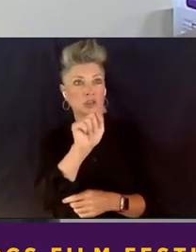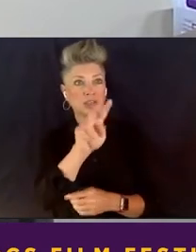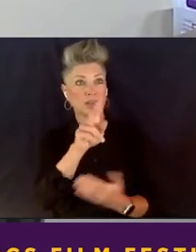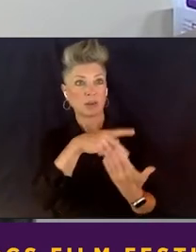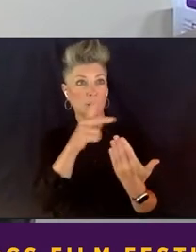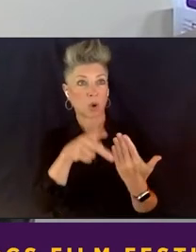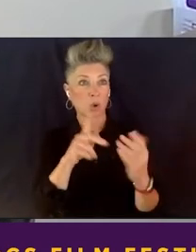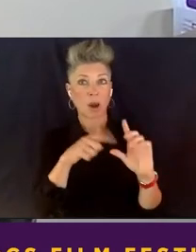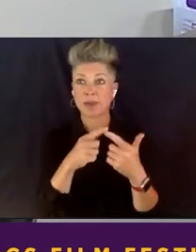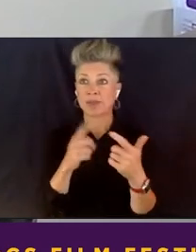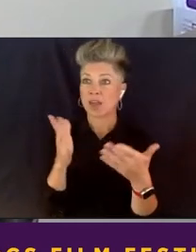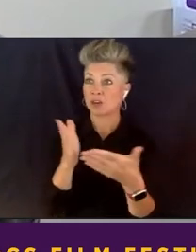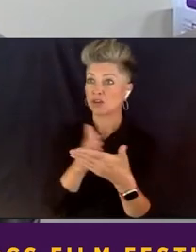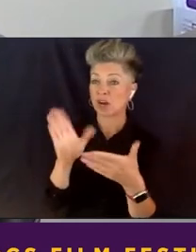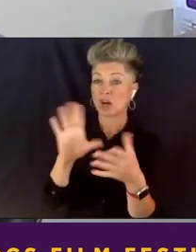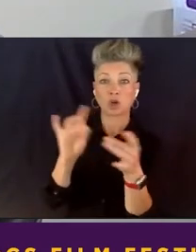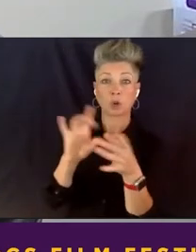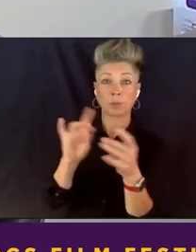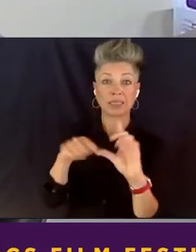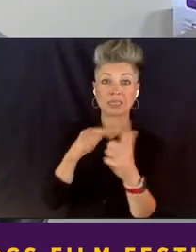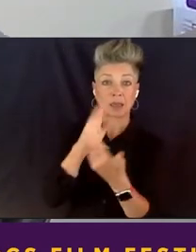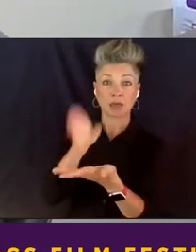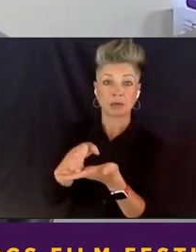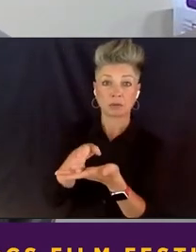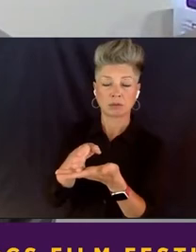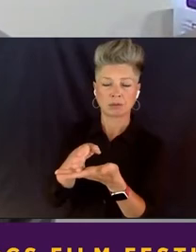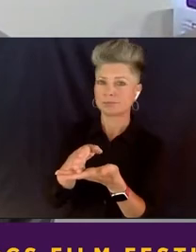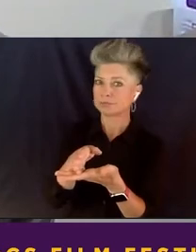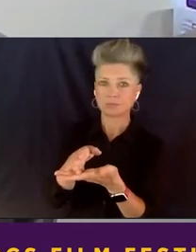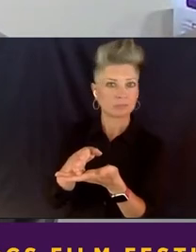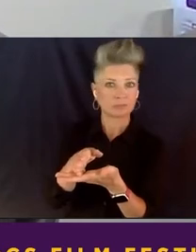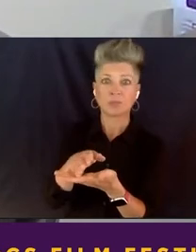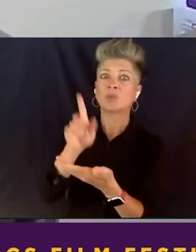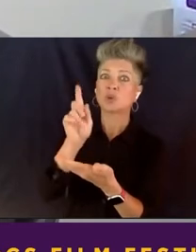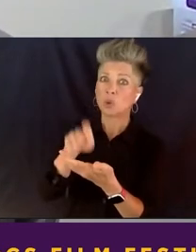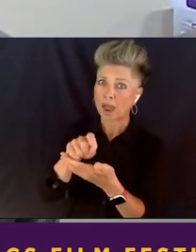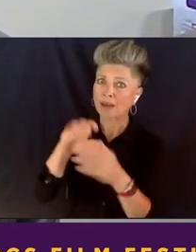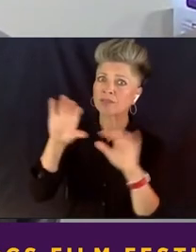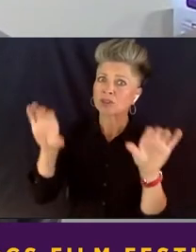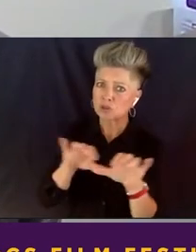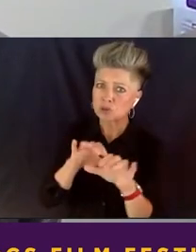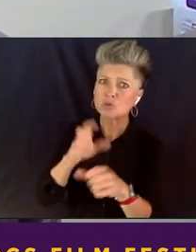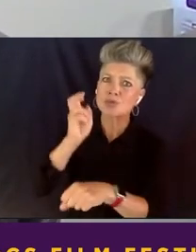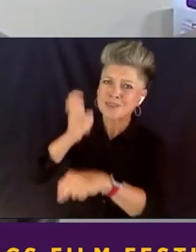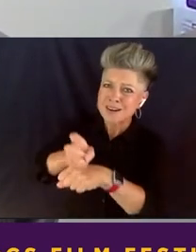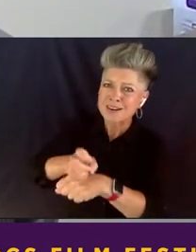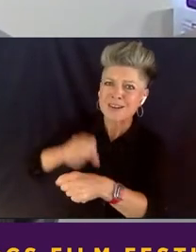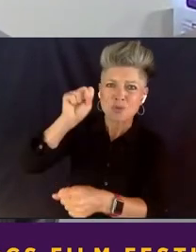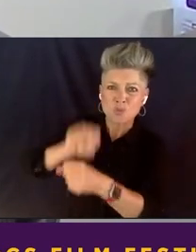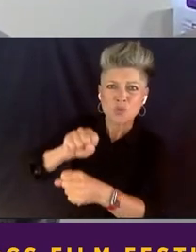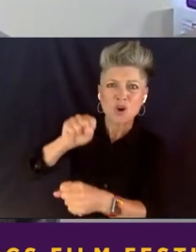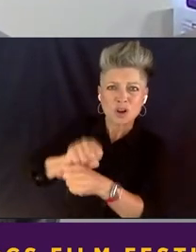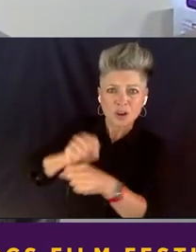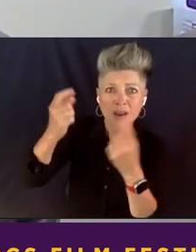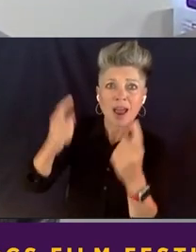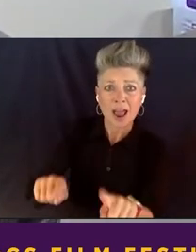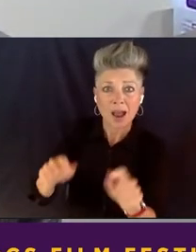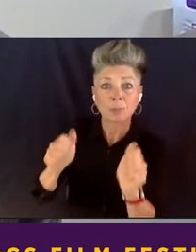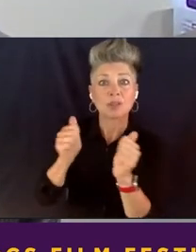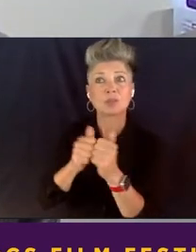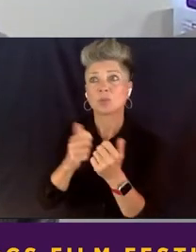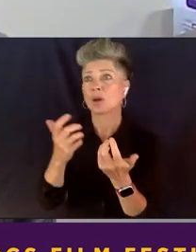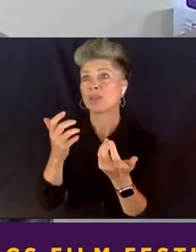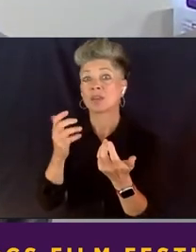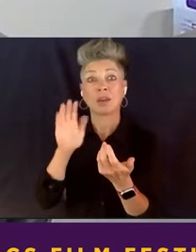piece and let it in there. You have got to do the heavy lifting that comes along with investing your